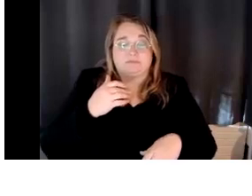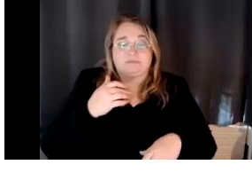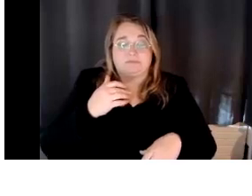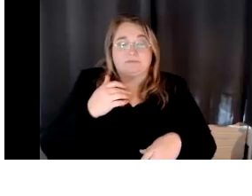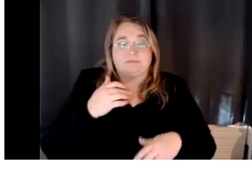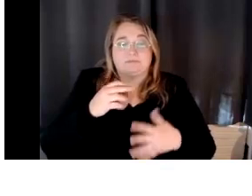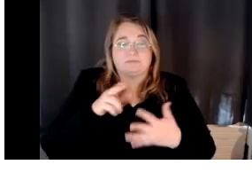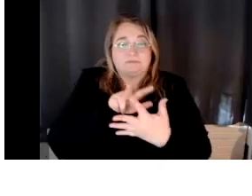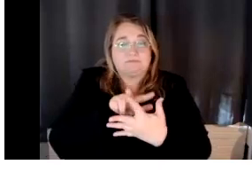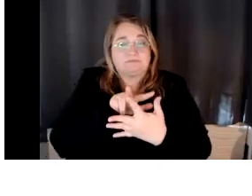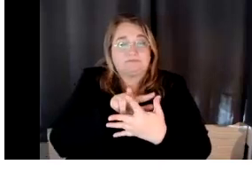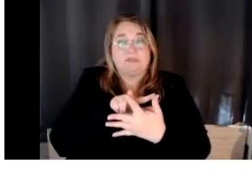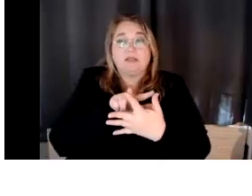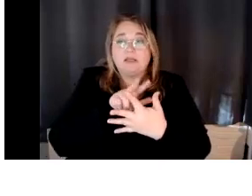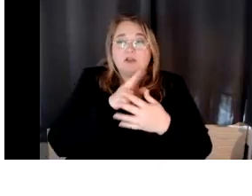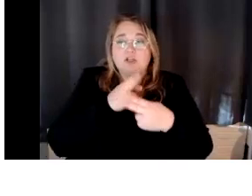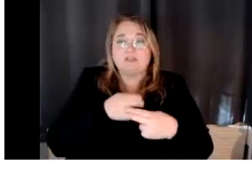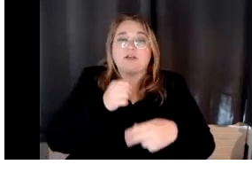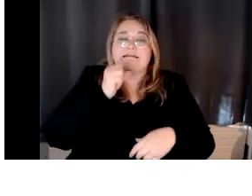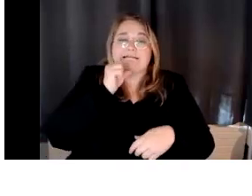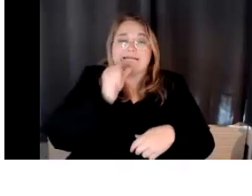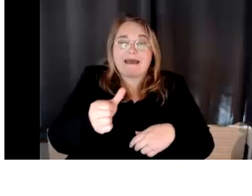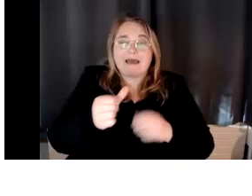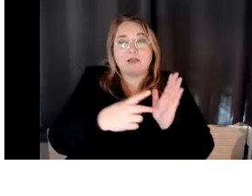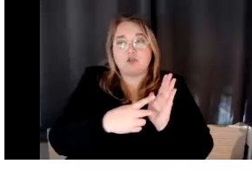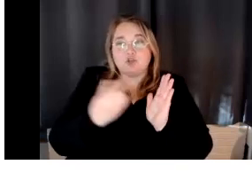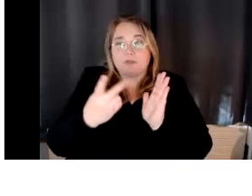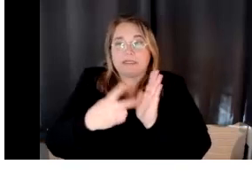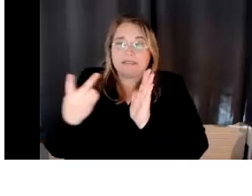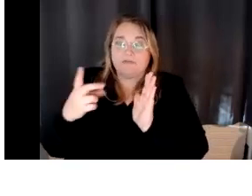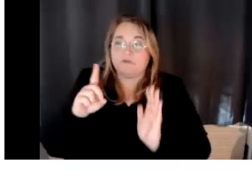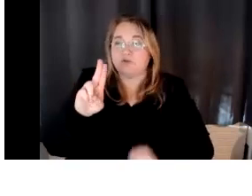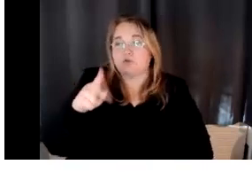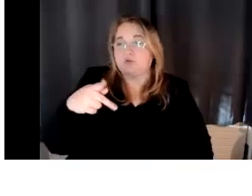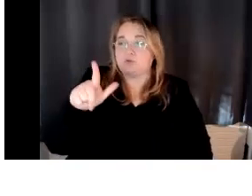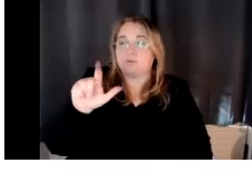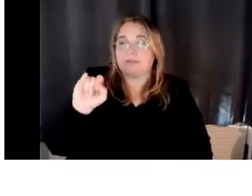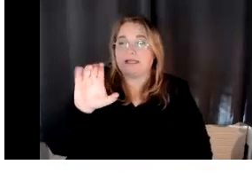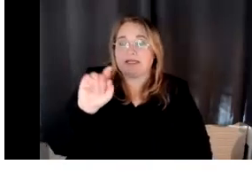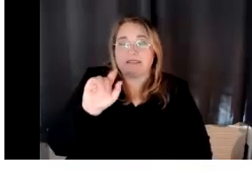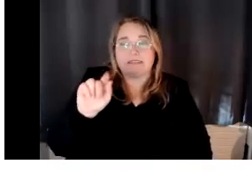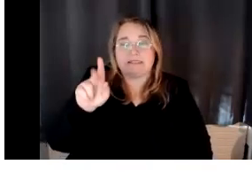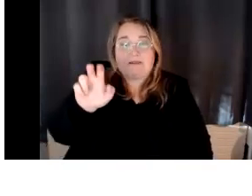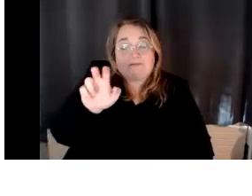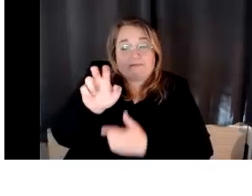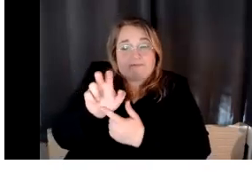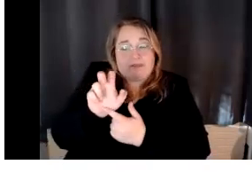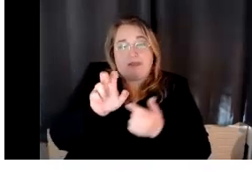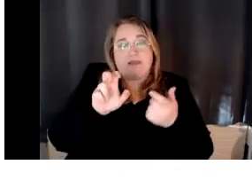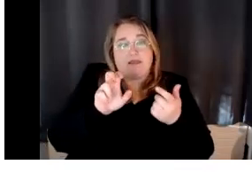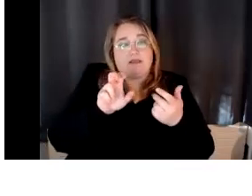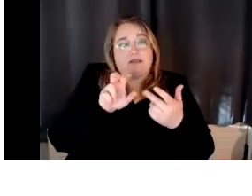duplicative on the bottom three, we're considered duplicative. So what that means is that the state wanted, um,